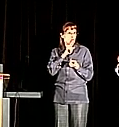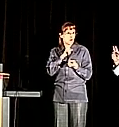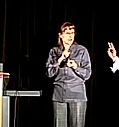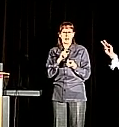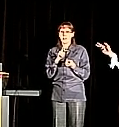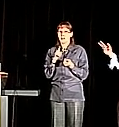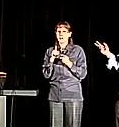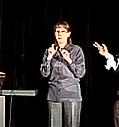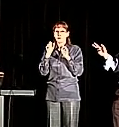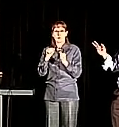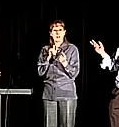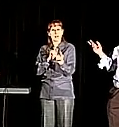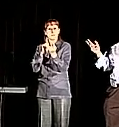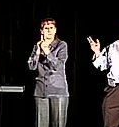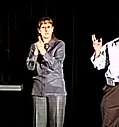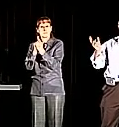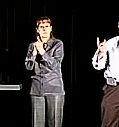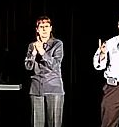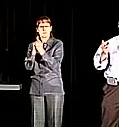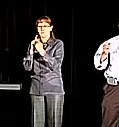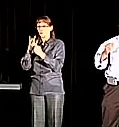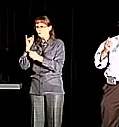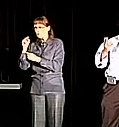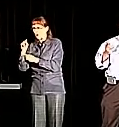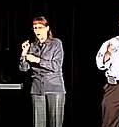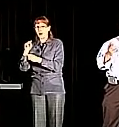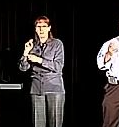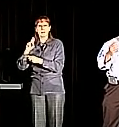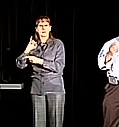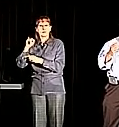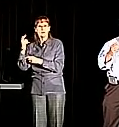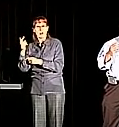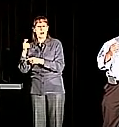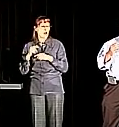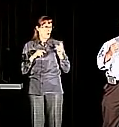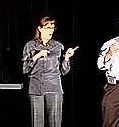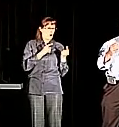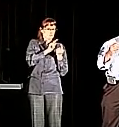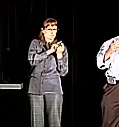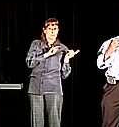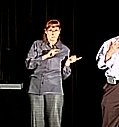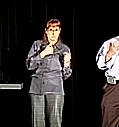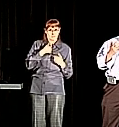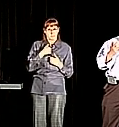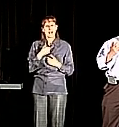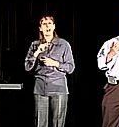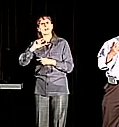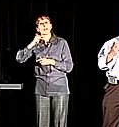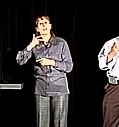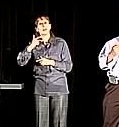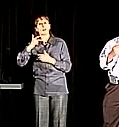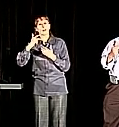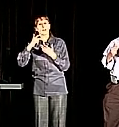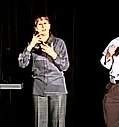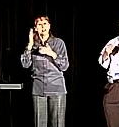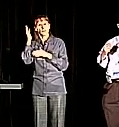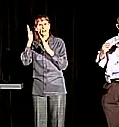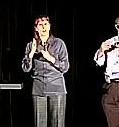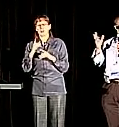conference, or send John, or I, or Hakim. Our third speaker wasn't able to attend because of visa issues.